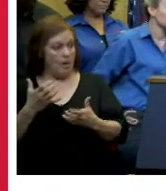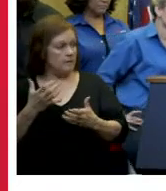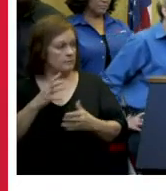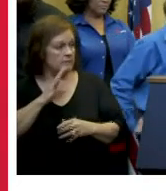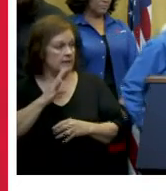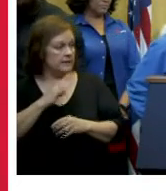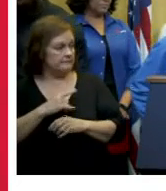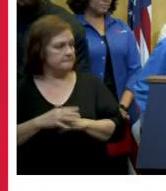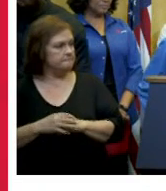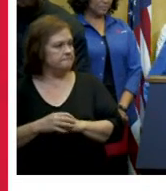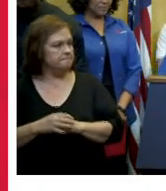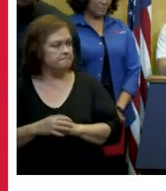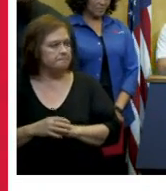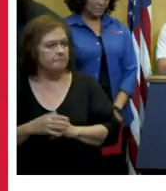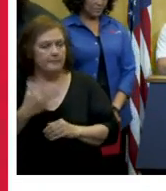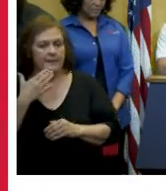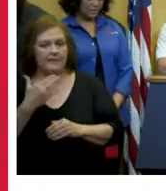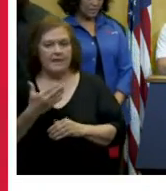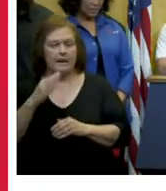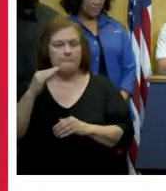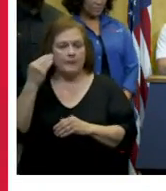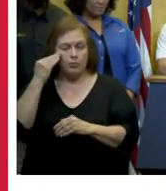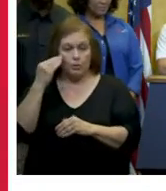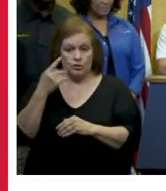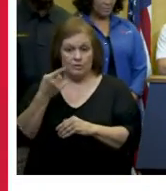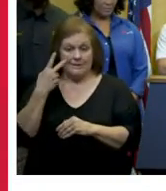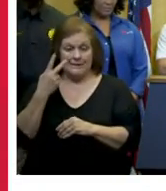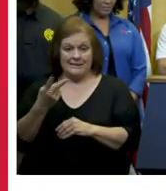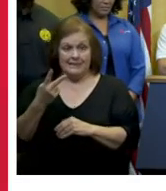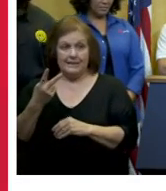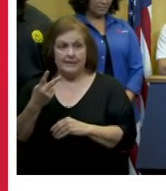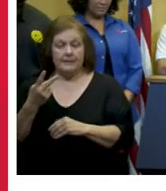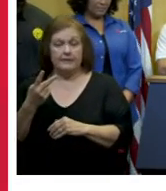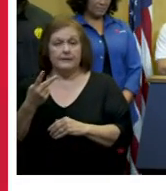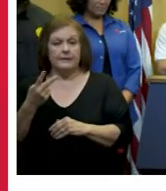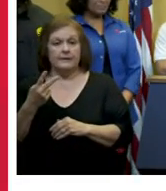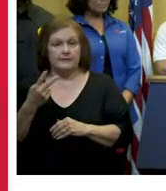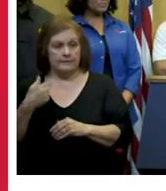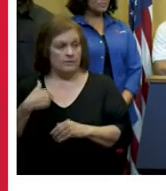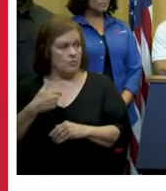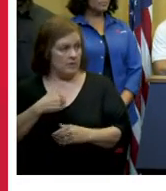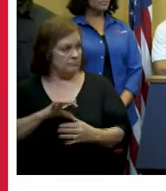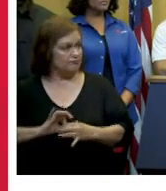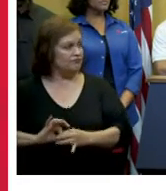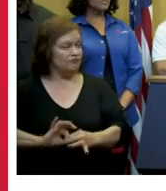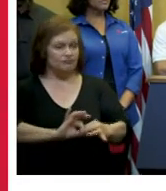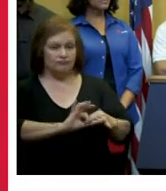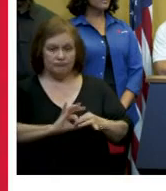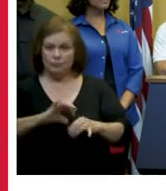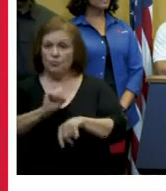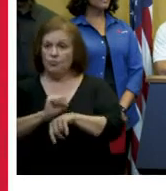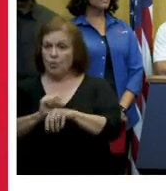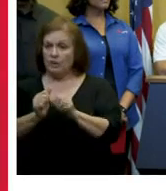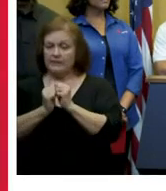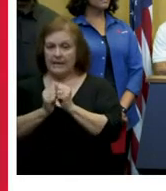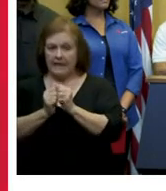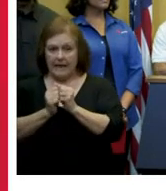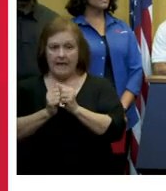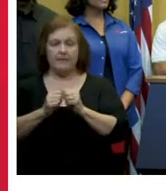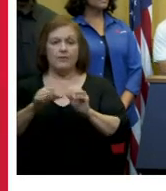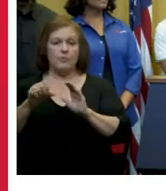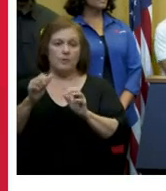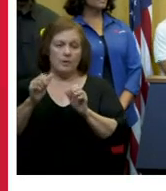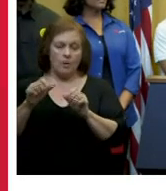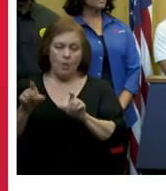councilwoman thank you madam mayor well as you can see we are a united front and the city along with our